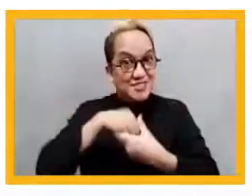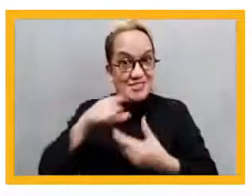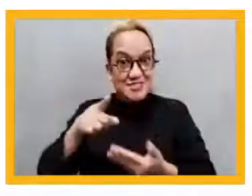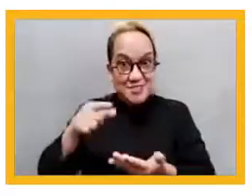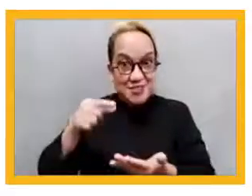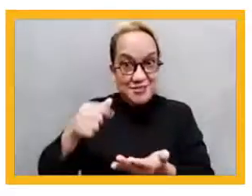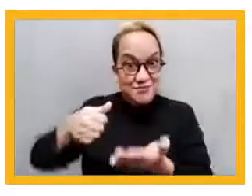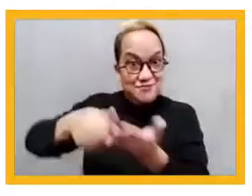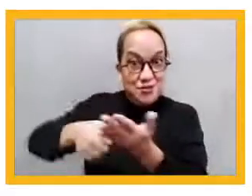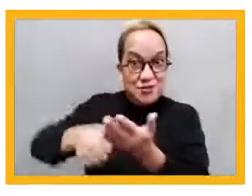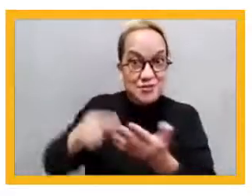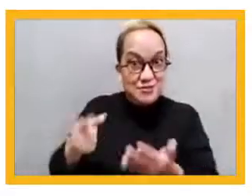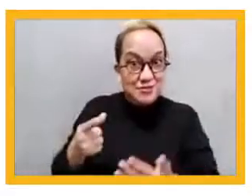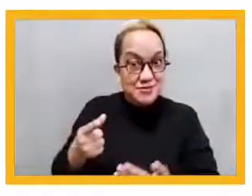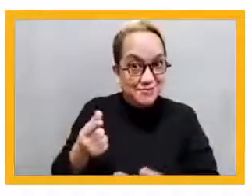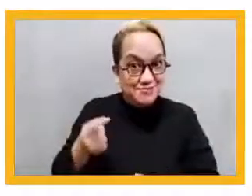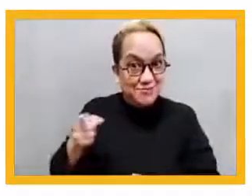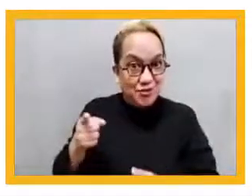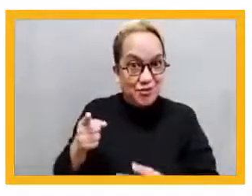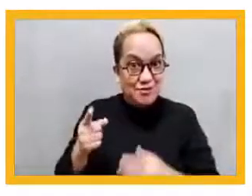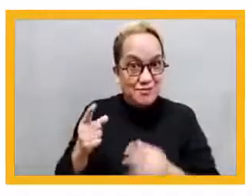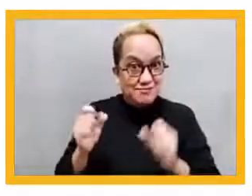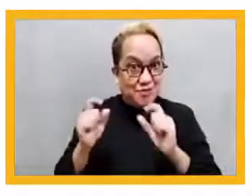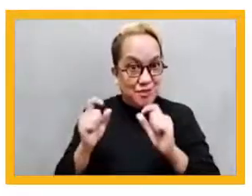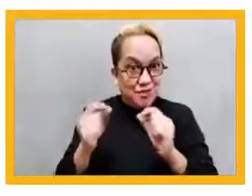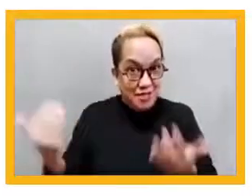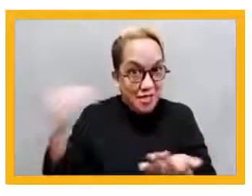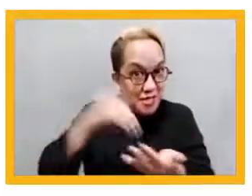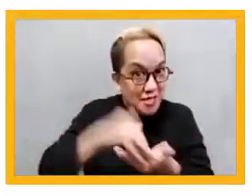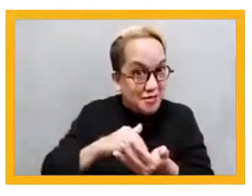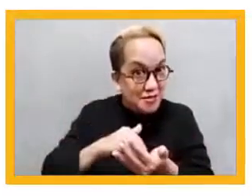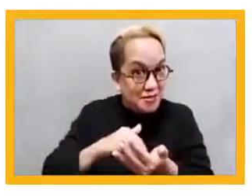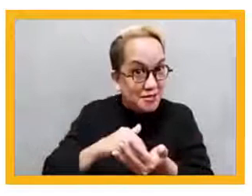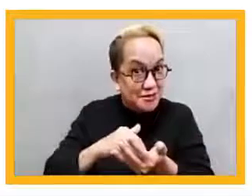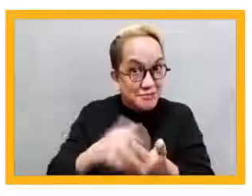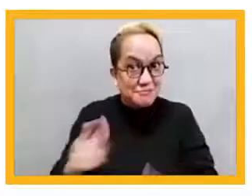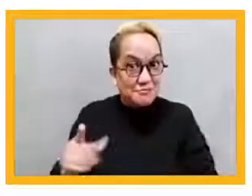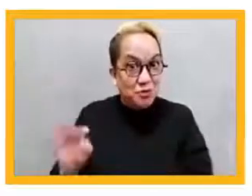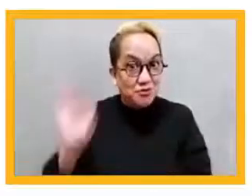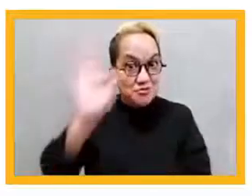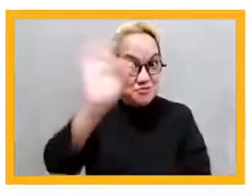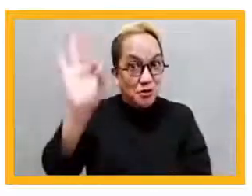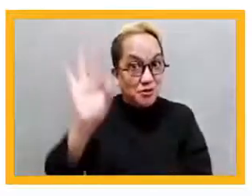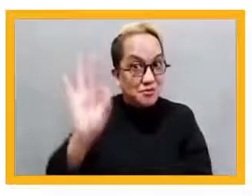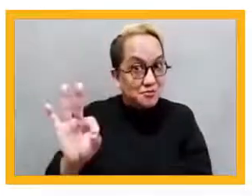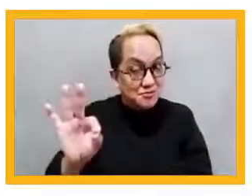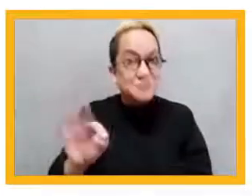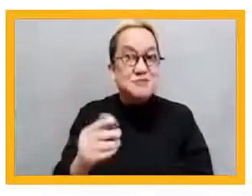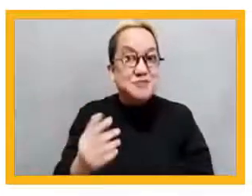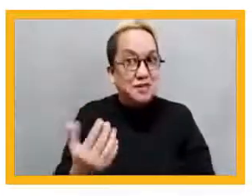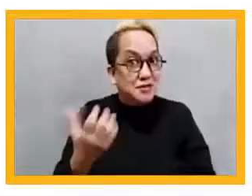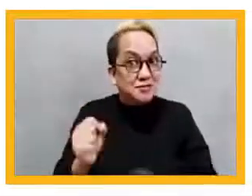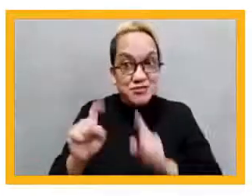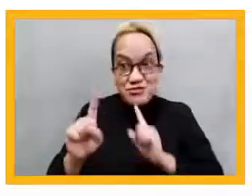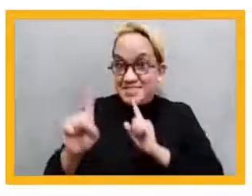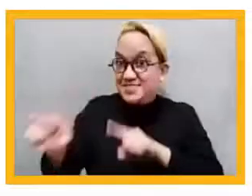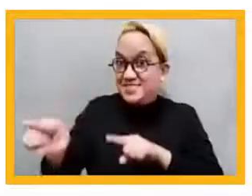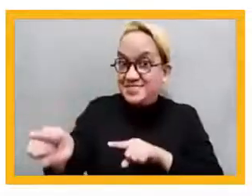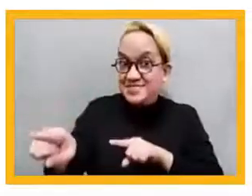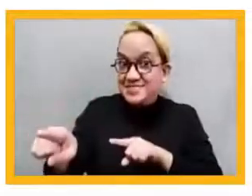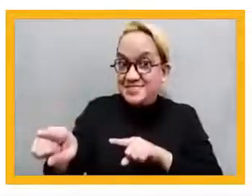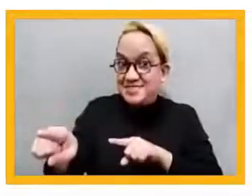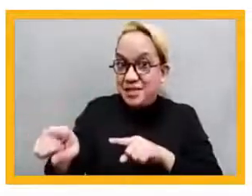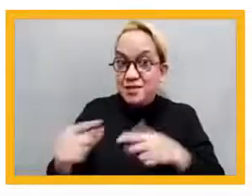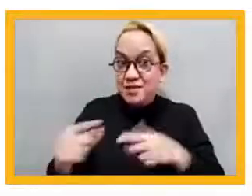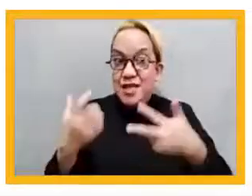ask those three questions again to you, if you guys could just take a few moments to answer these three feedback questions. The first,